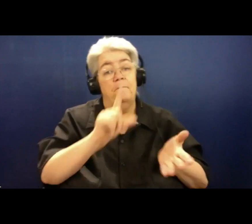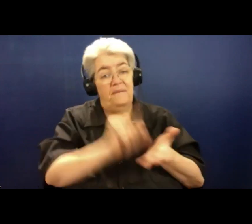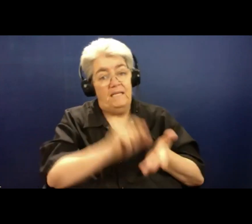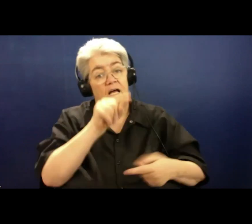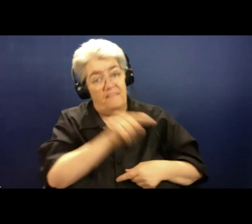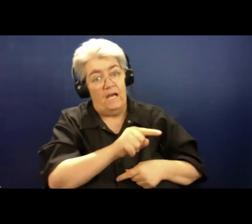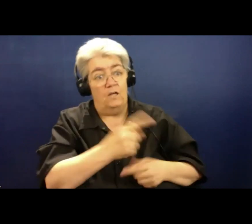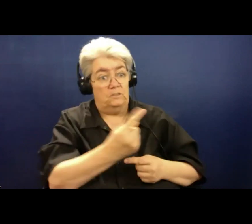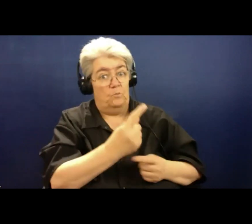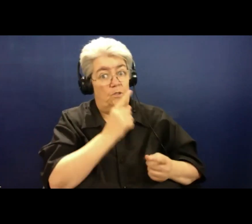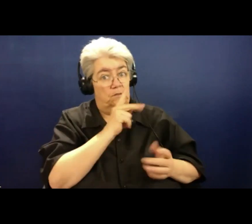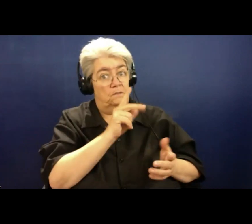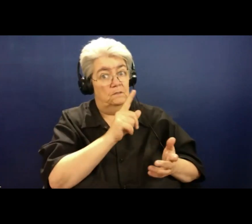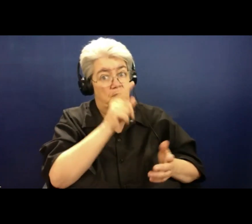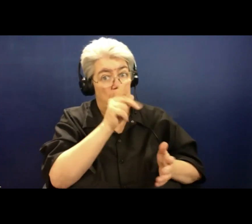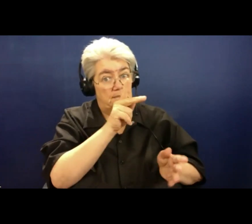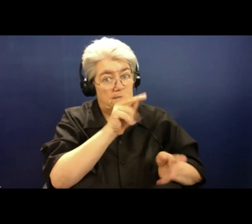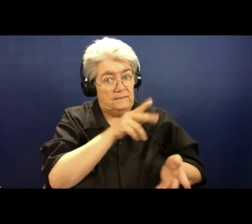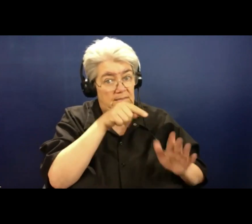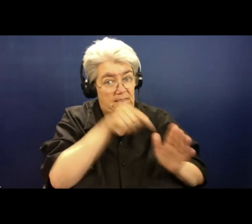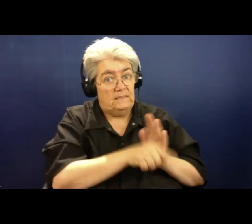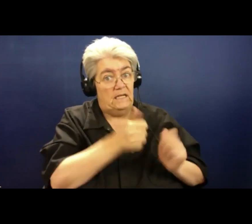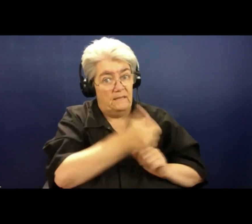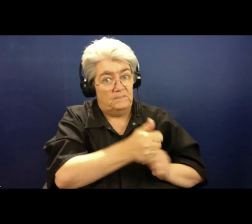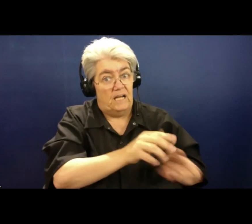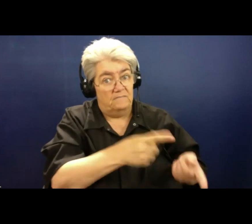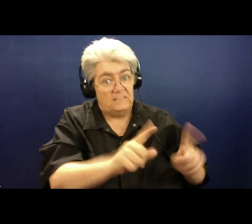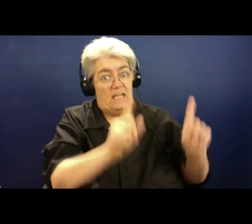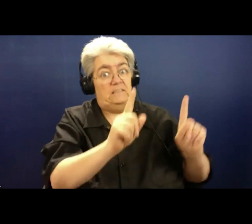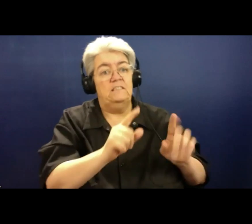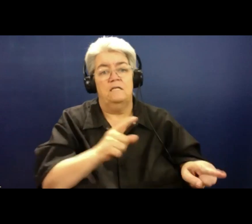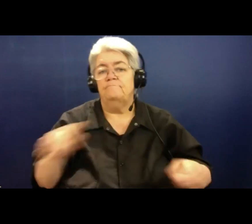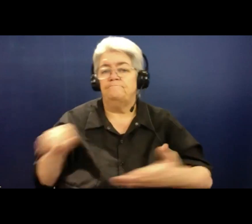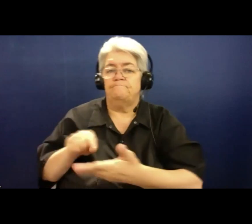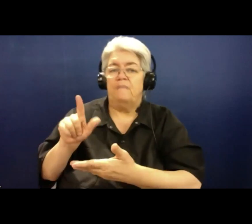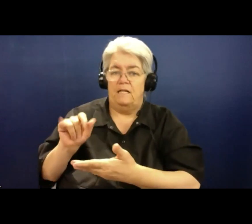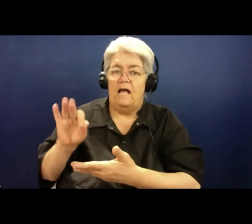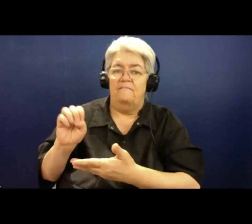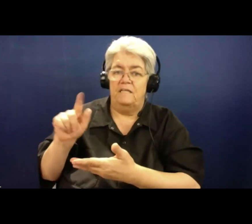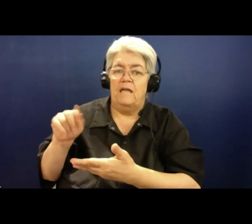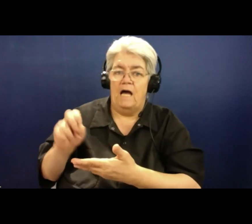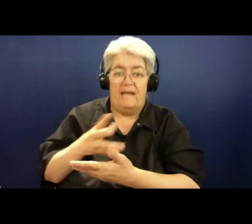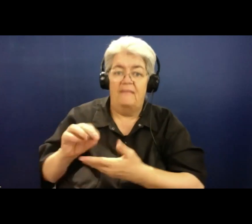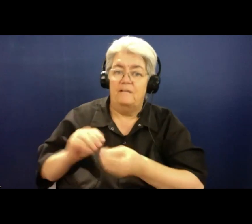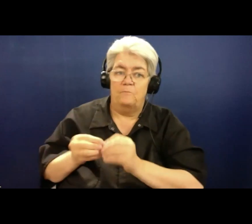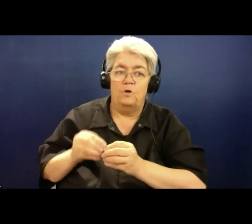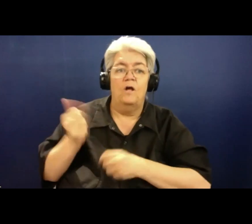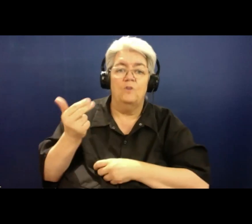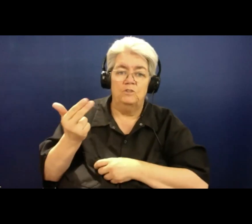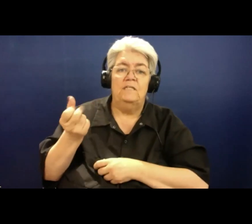it will at the bottom of that article almost certainly mention lifeline and our number 13 11 14.